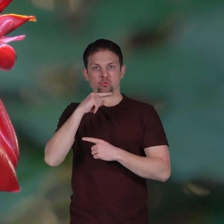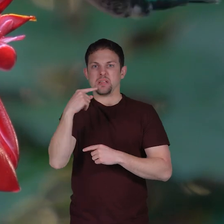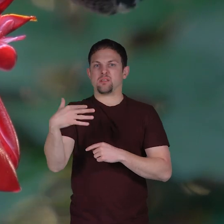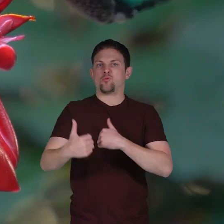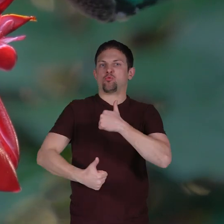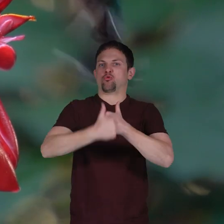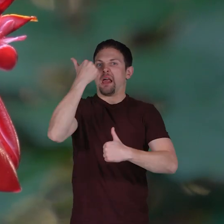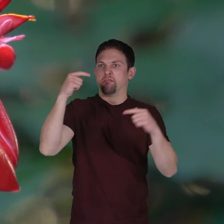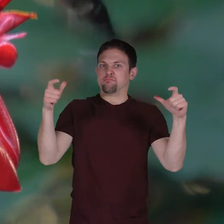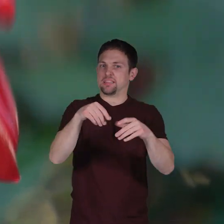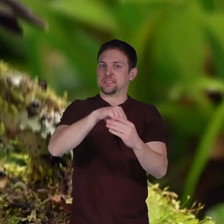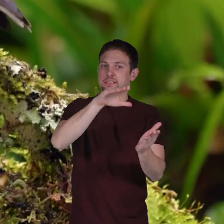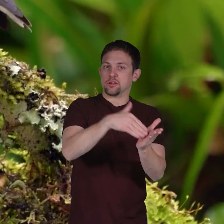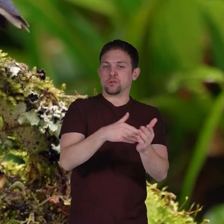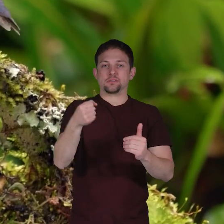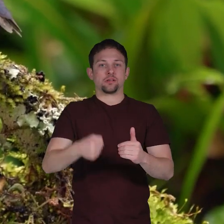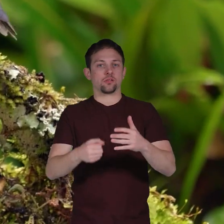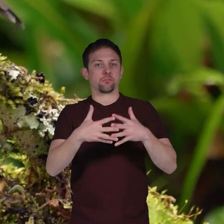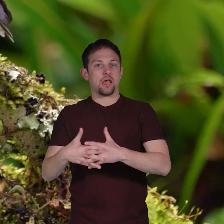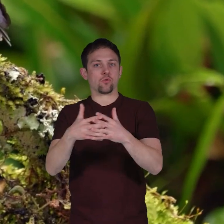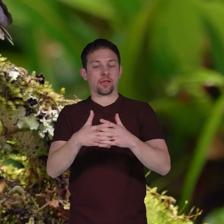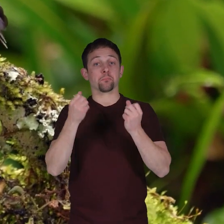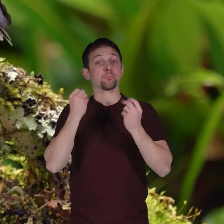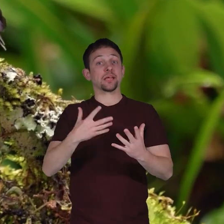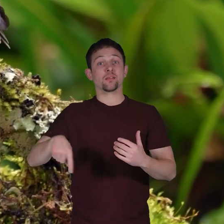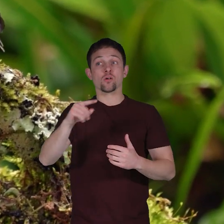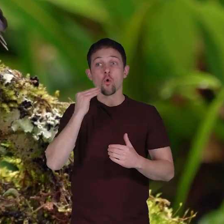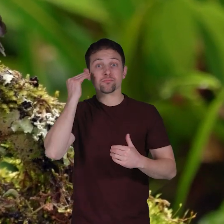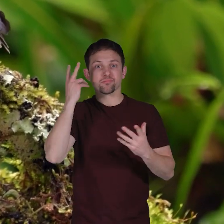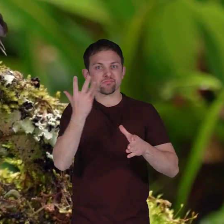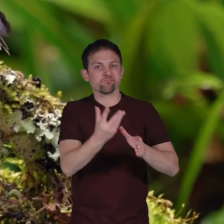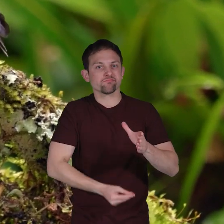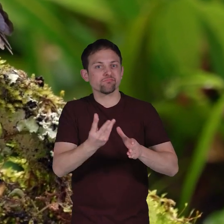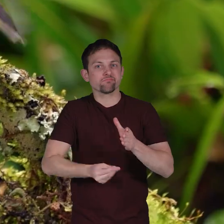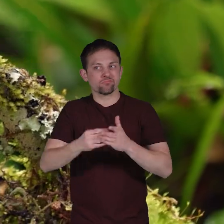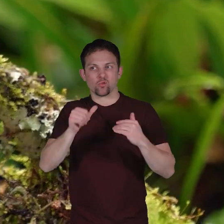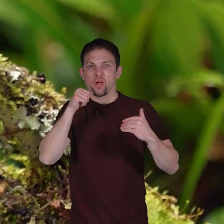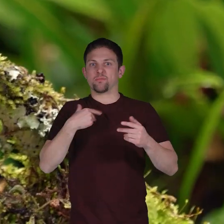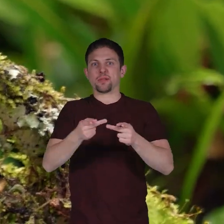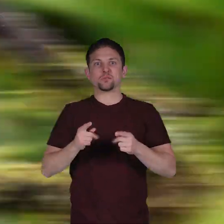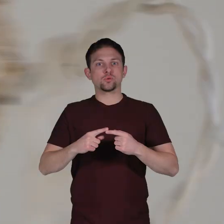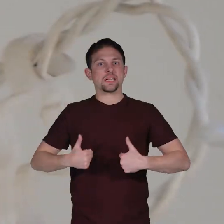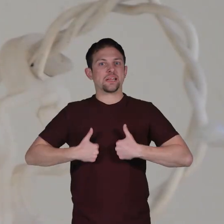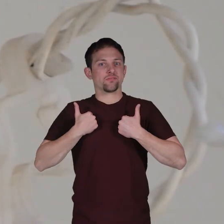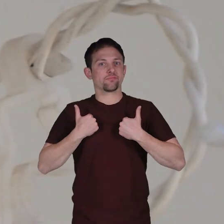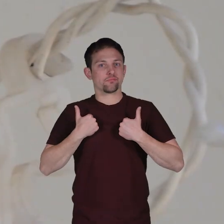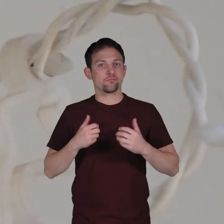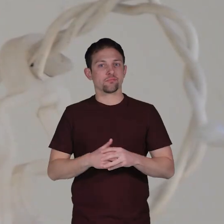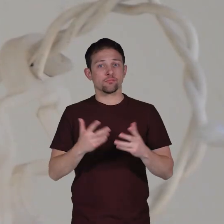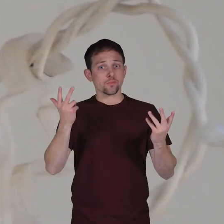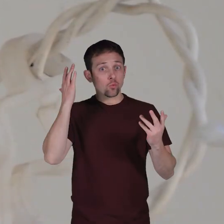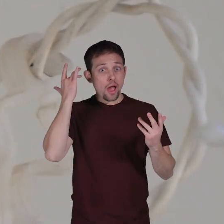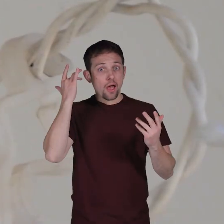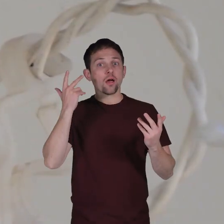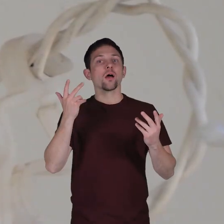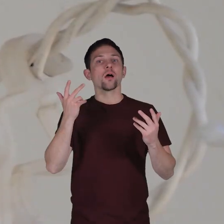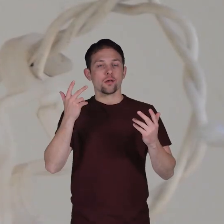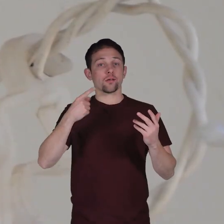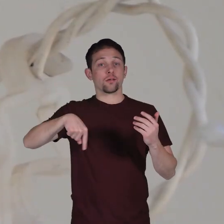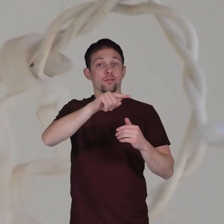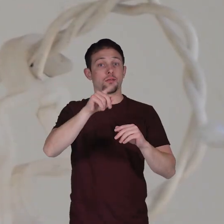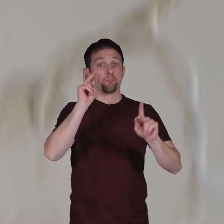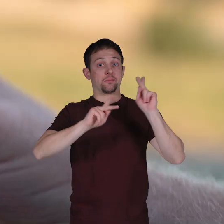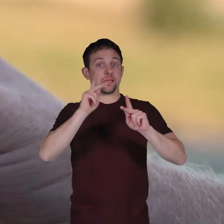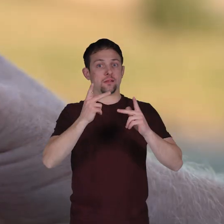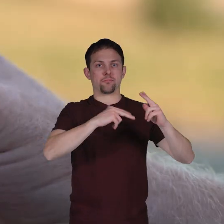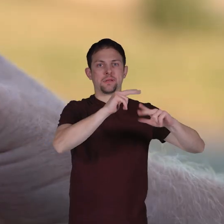in Central and South America. Many of them have lost their habitats and don't have anywhere to live. Because of this, people are building